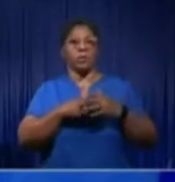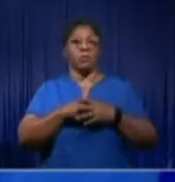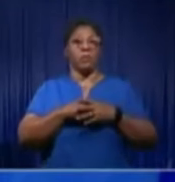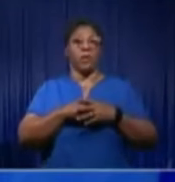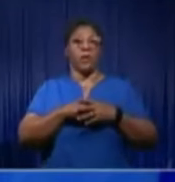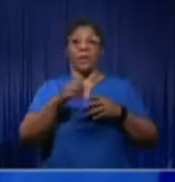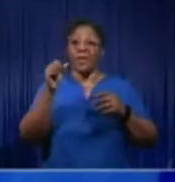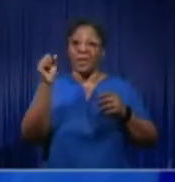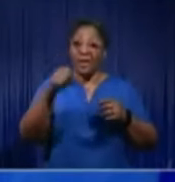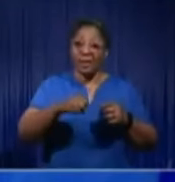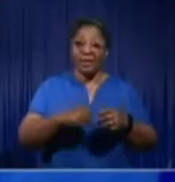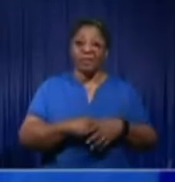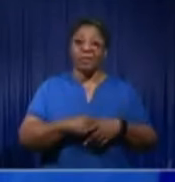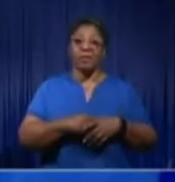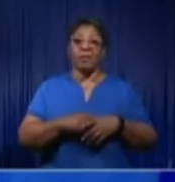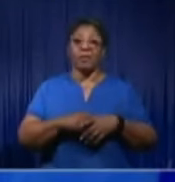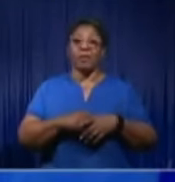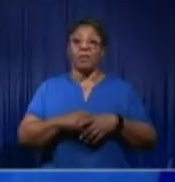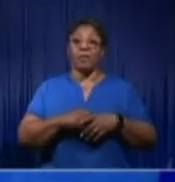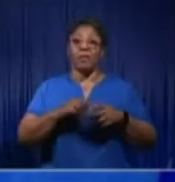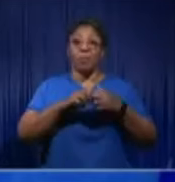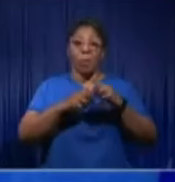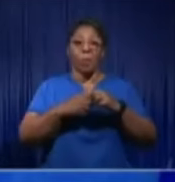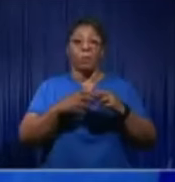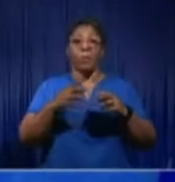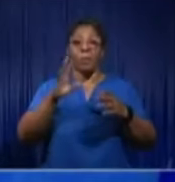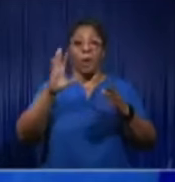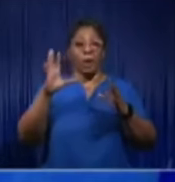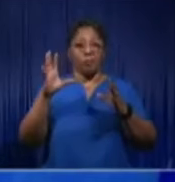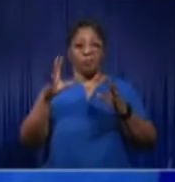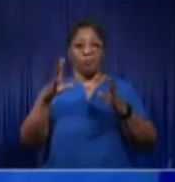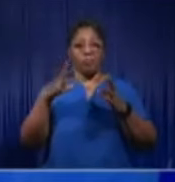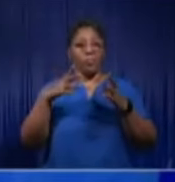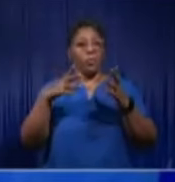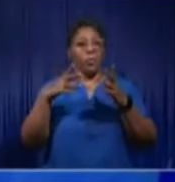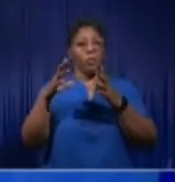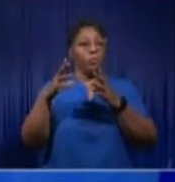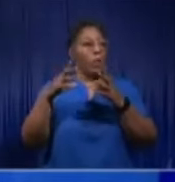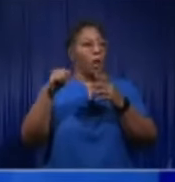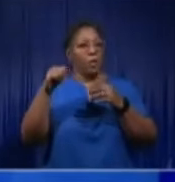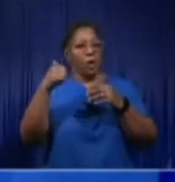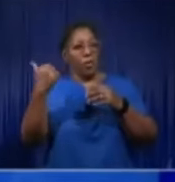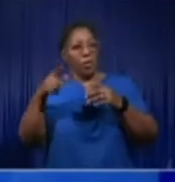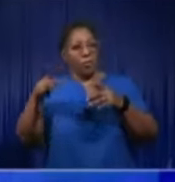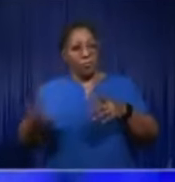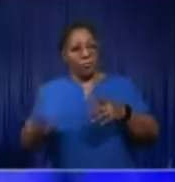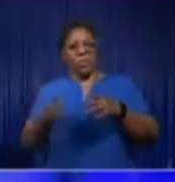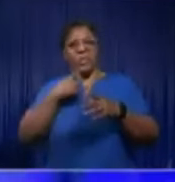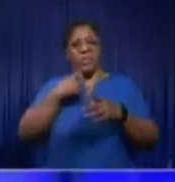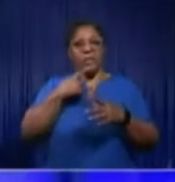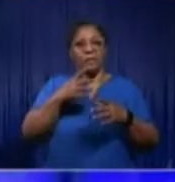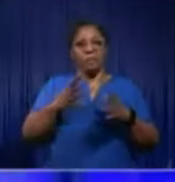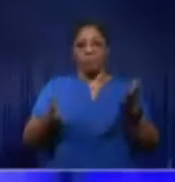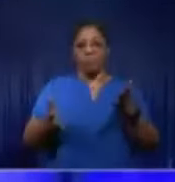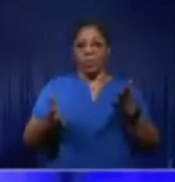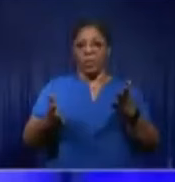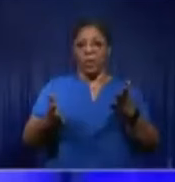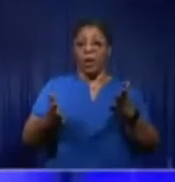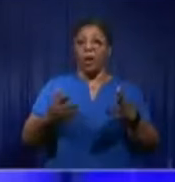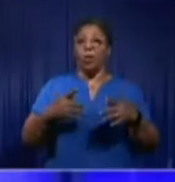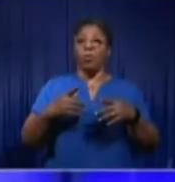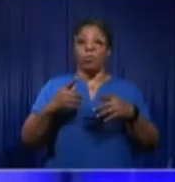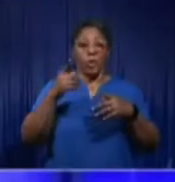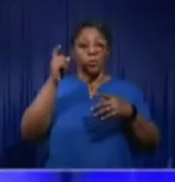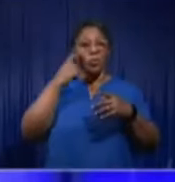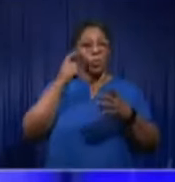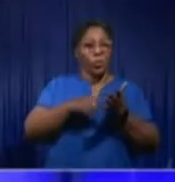alluded, the mayor of Kingston was correct. It was our internal mechanisms that detected the flaws